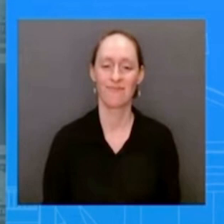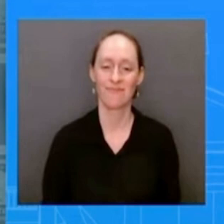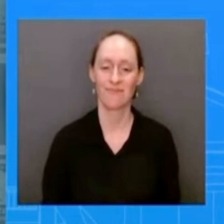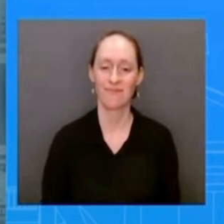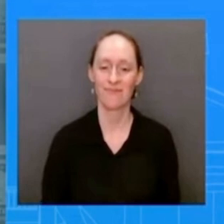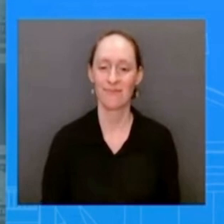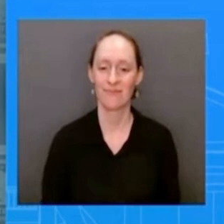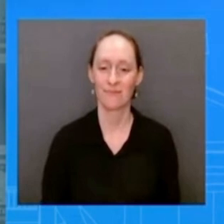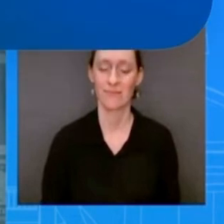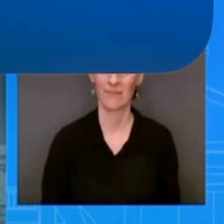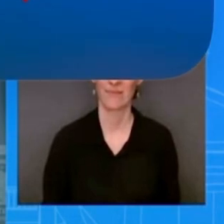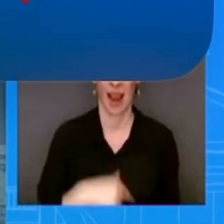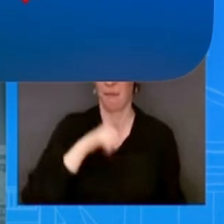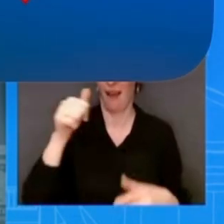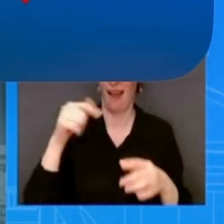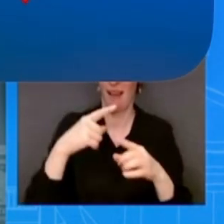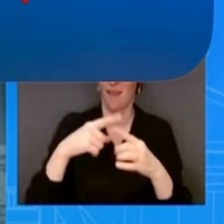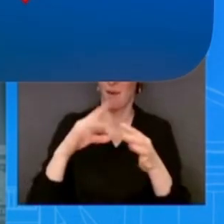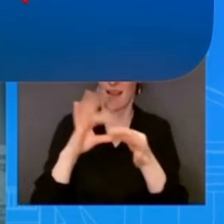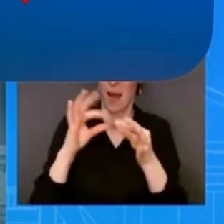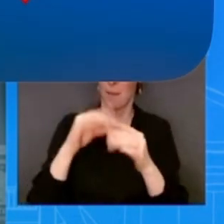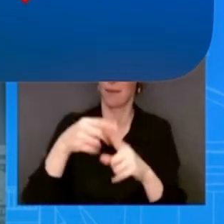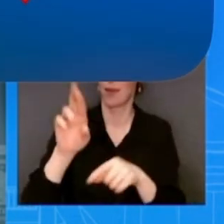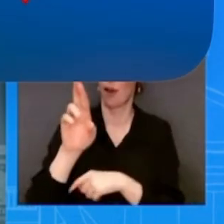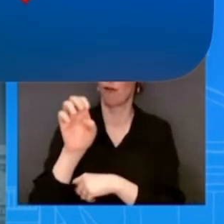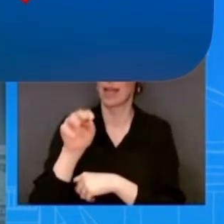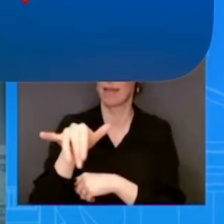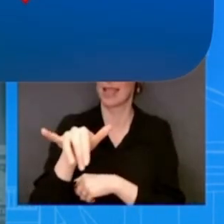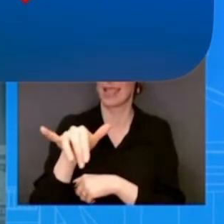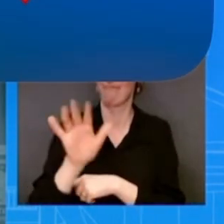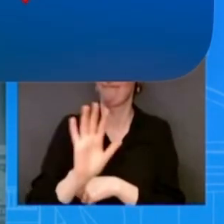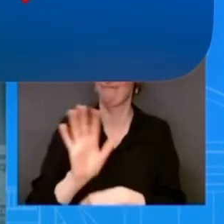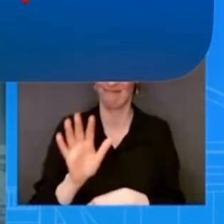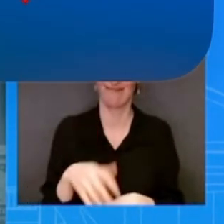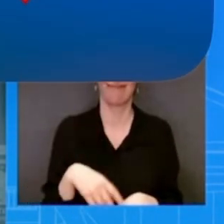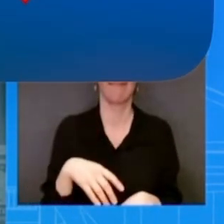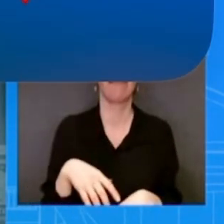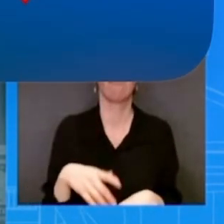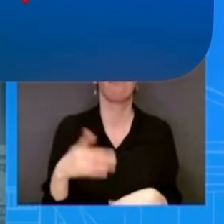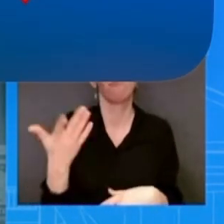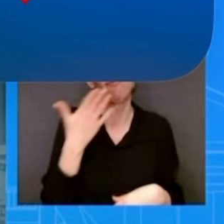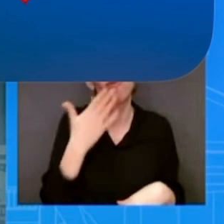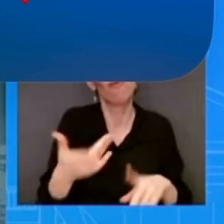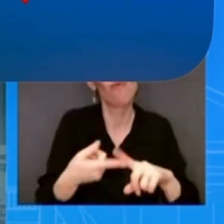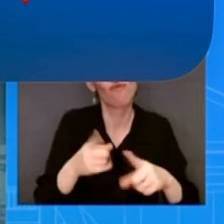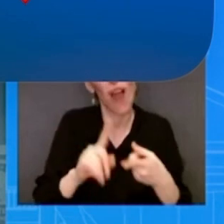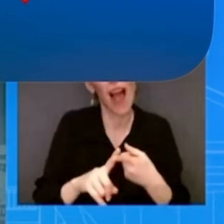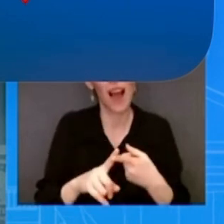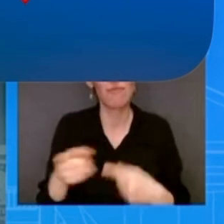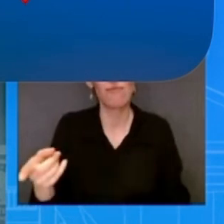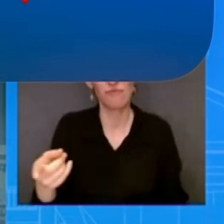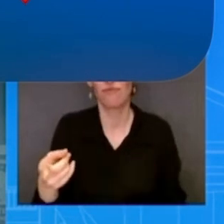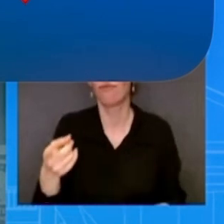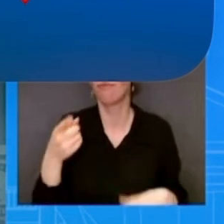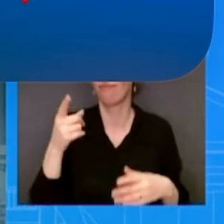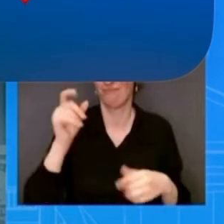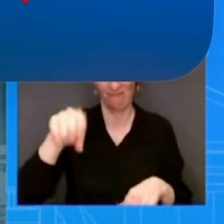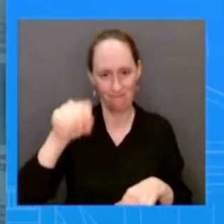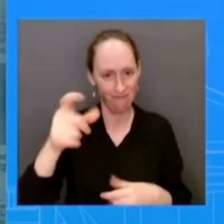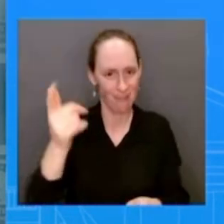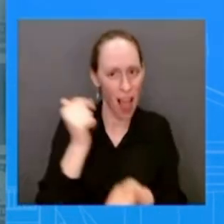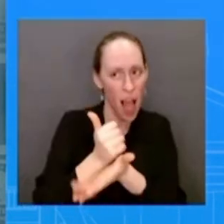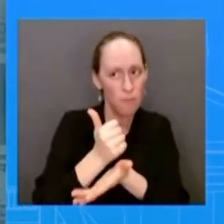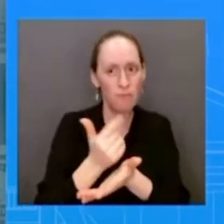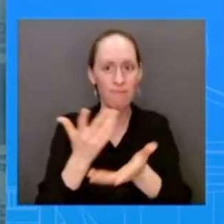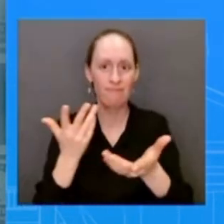uh as you know um the campaign as i think you just mentioned that and the president said himself she is she has